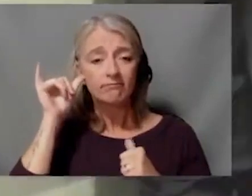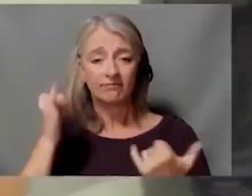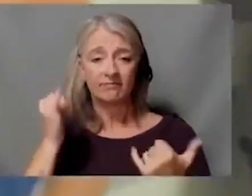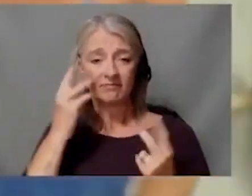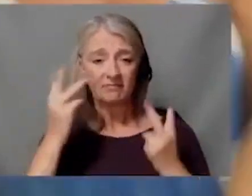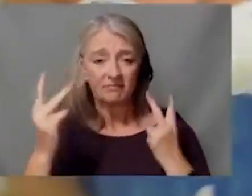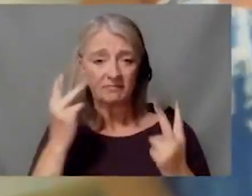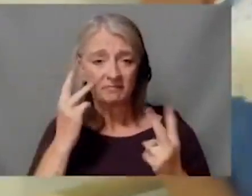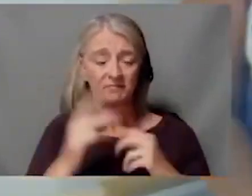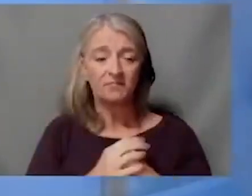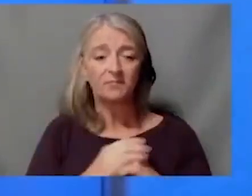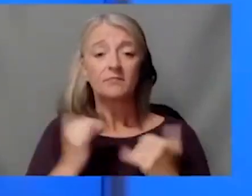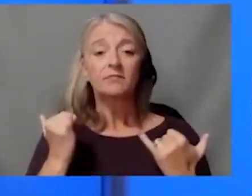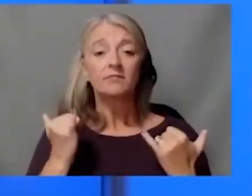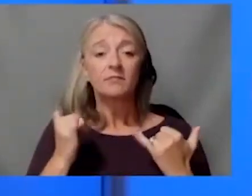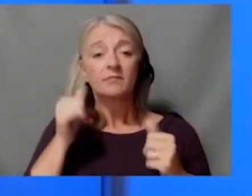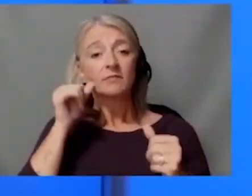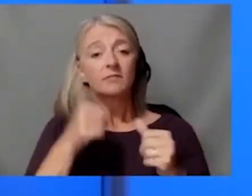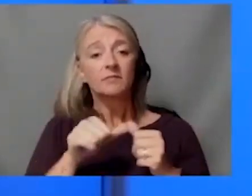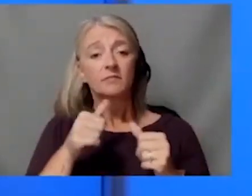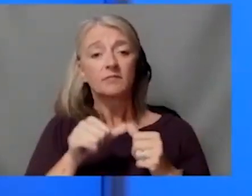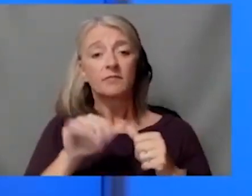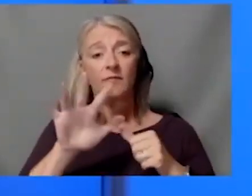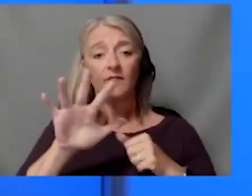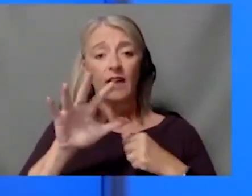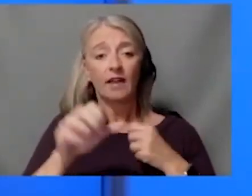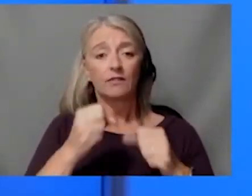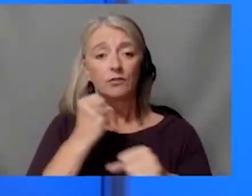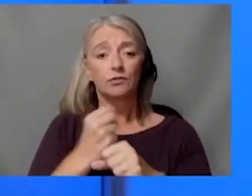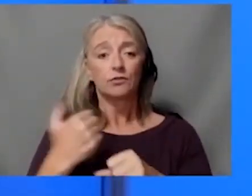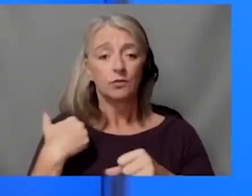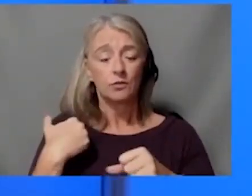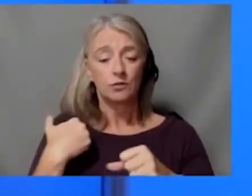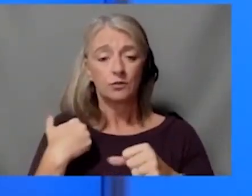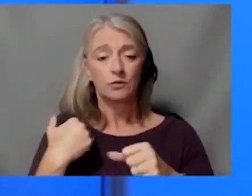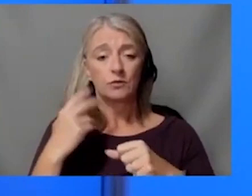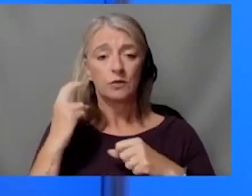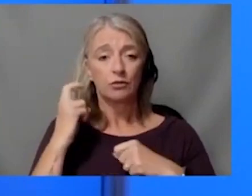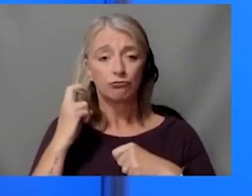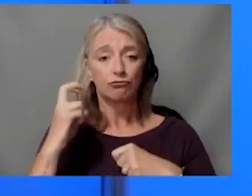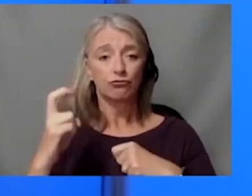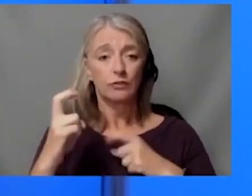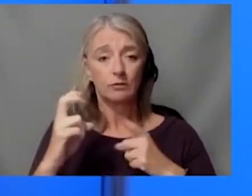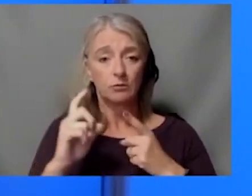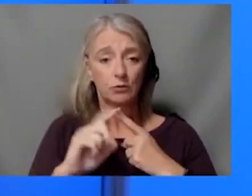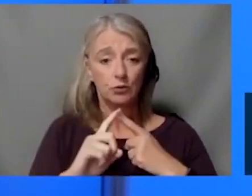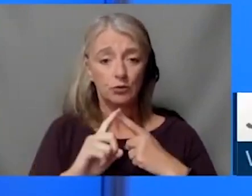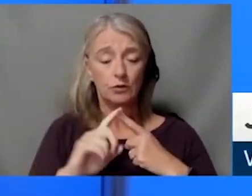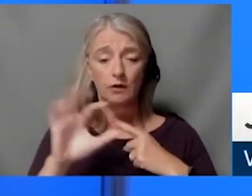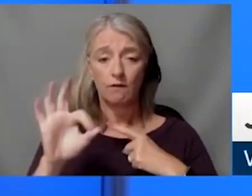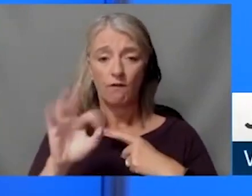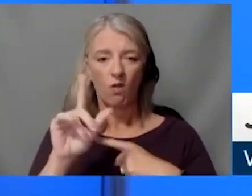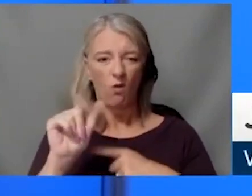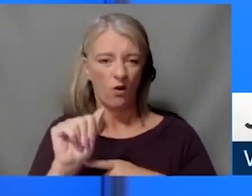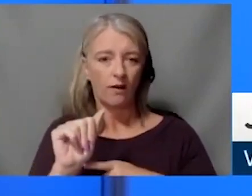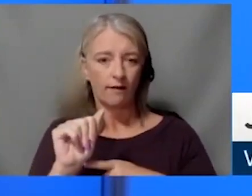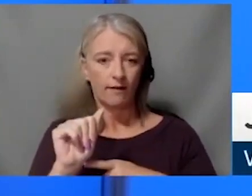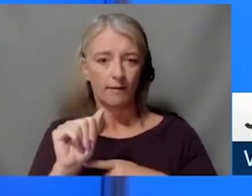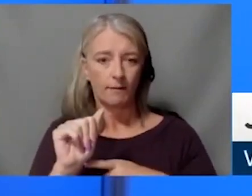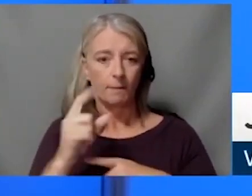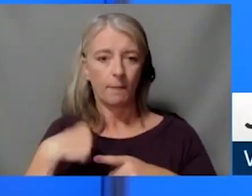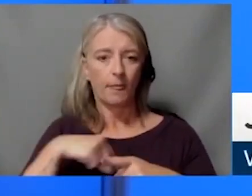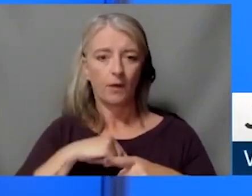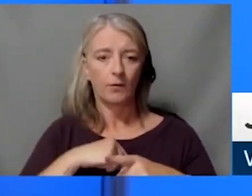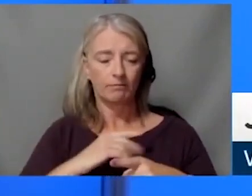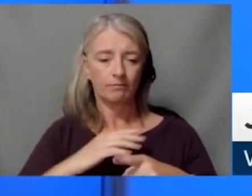remember about five years ago when we made a trip to Florida and we saw another proton center.